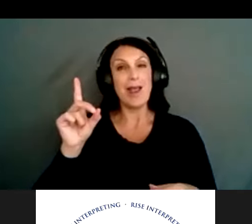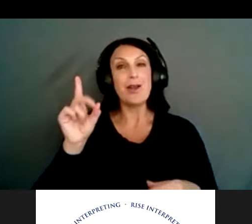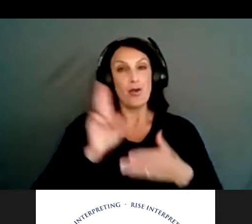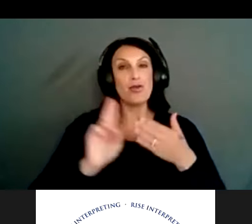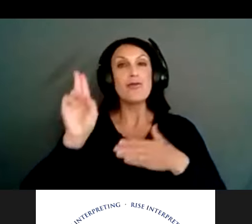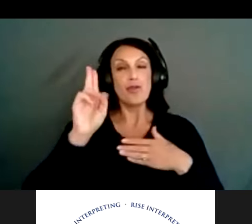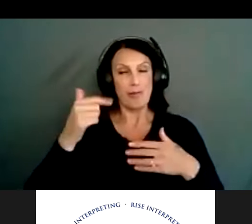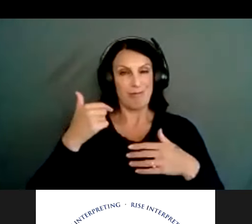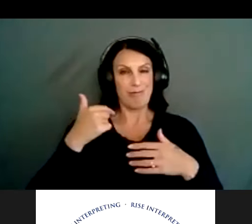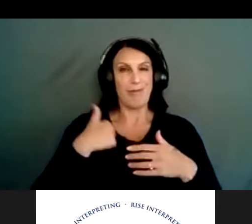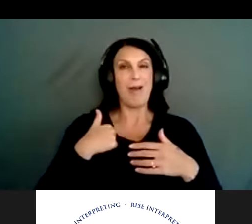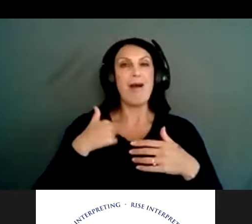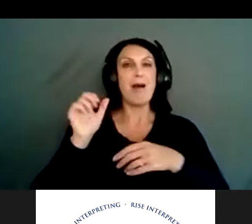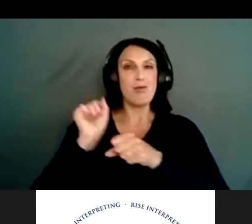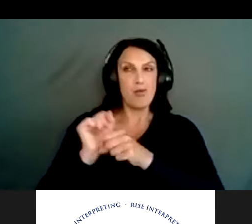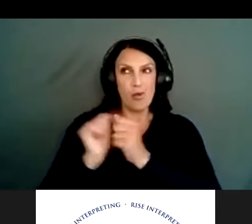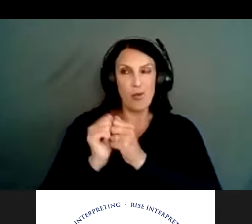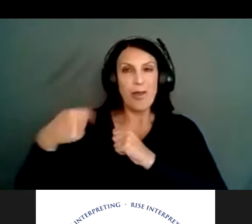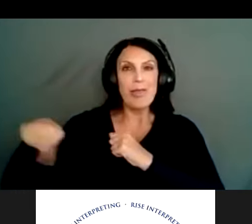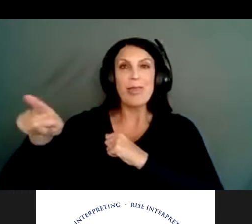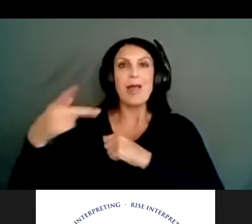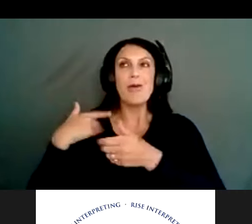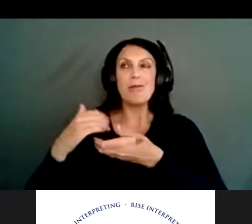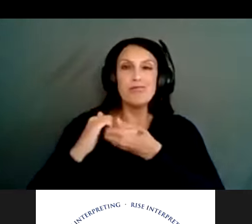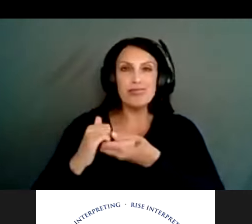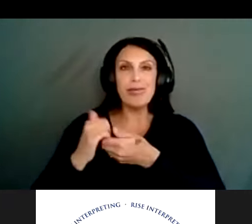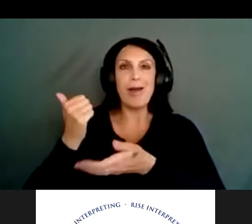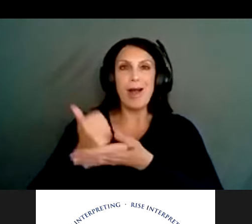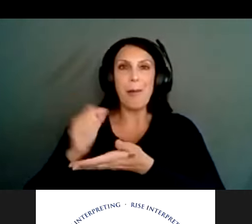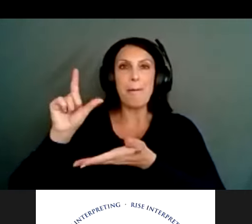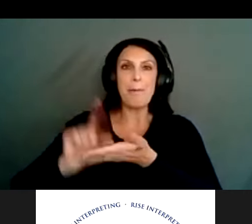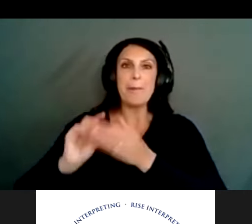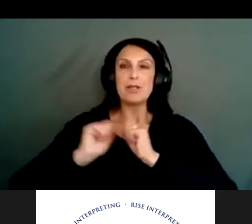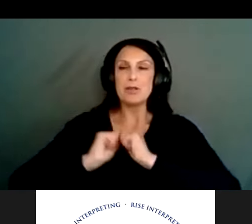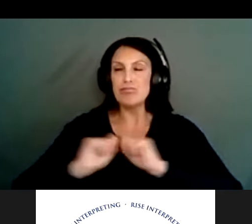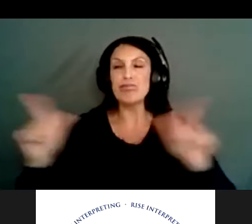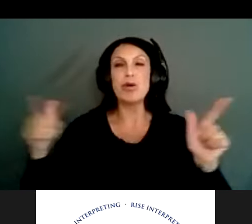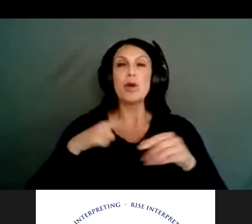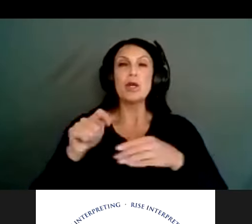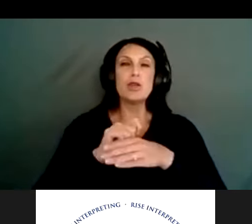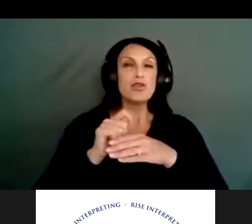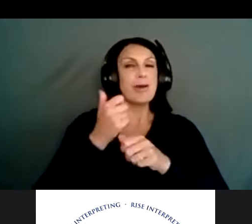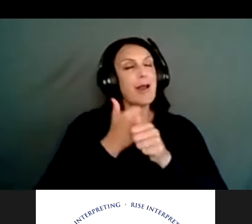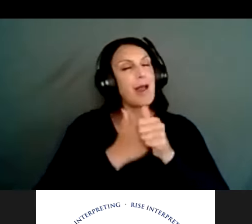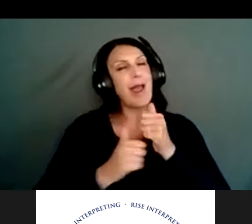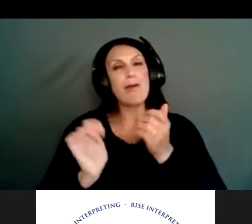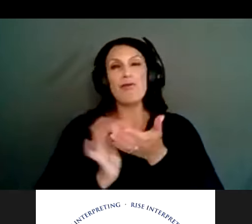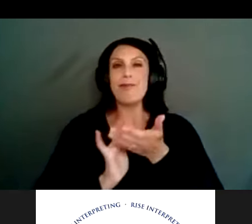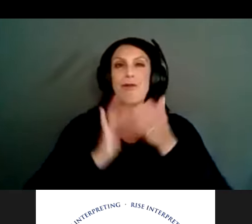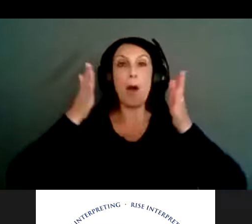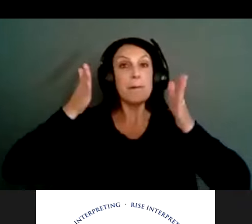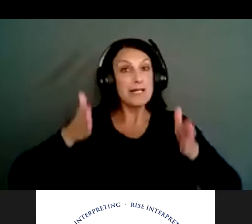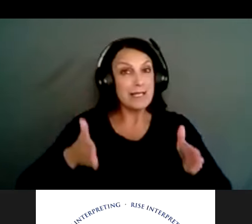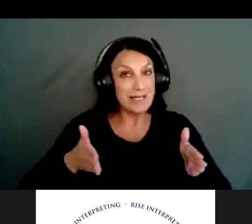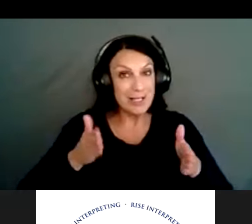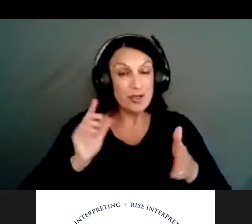few articles that I was able to help support publishing, but we were able to train. We train every pharmacist prior to graduation from